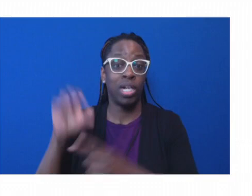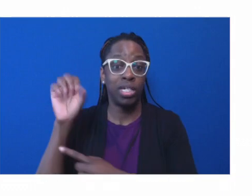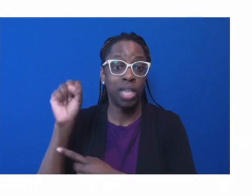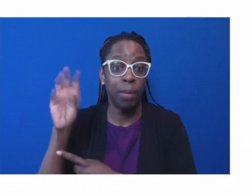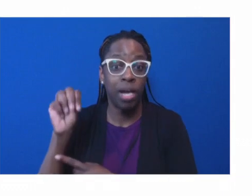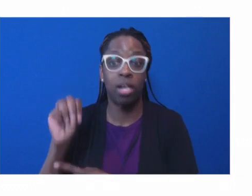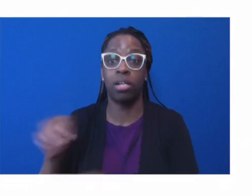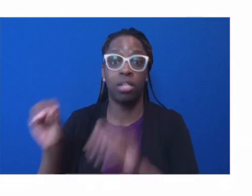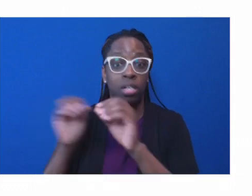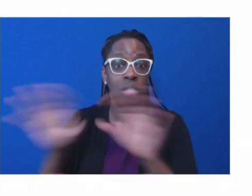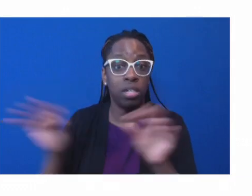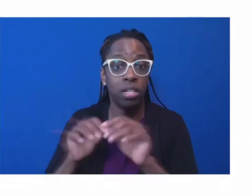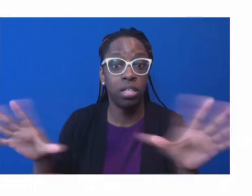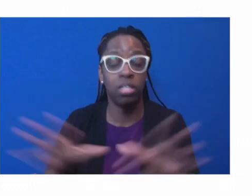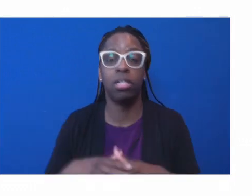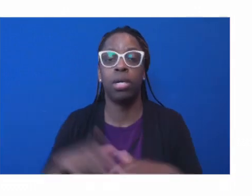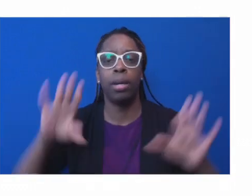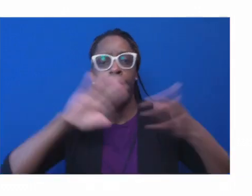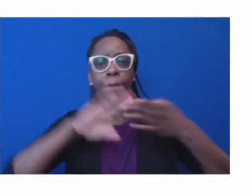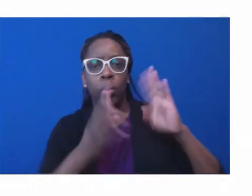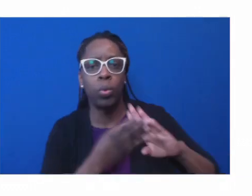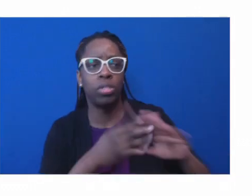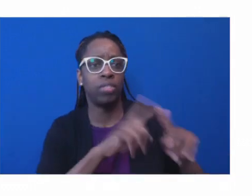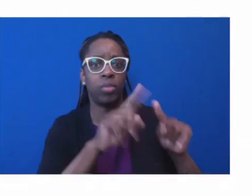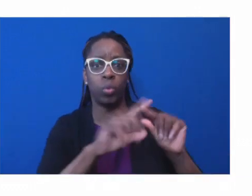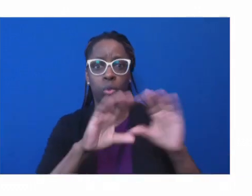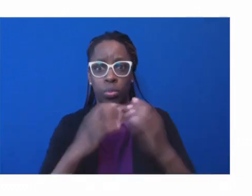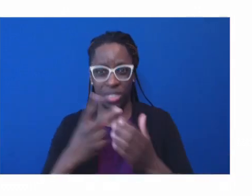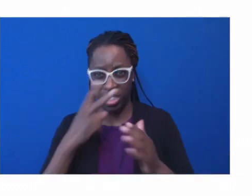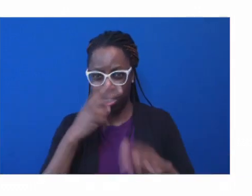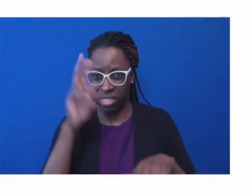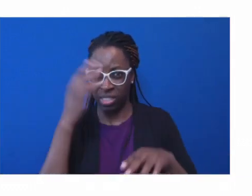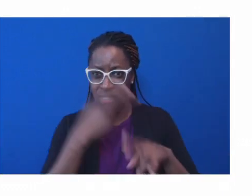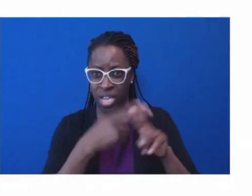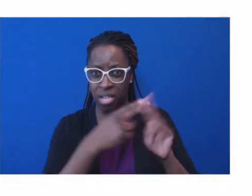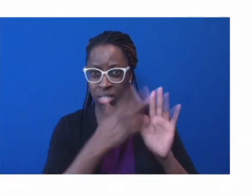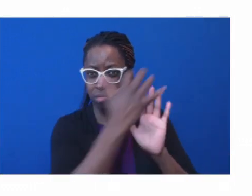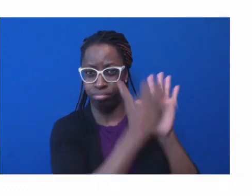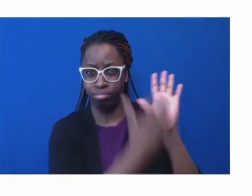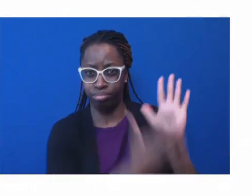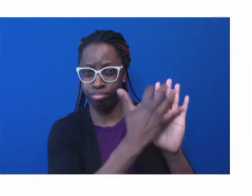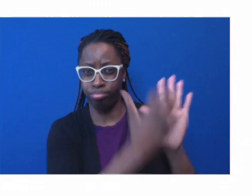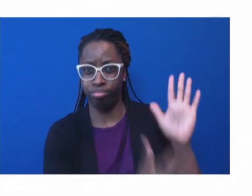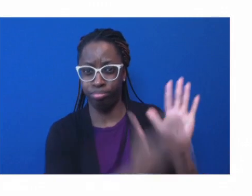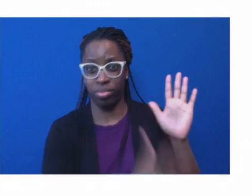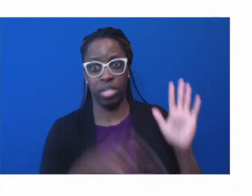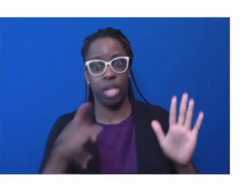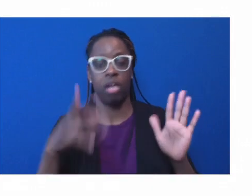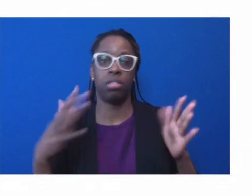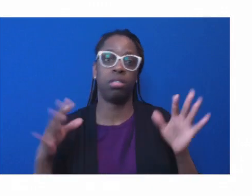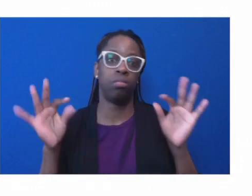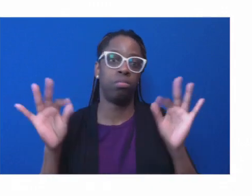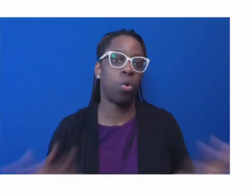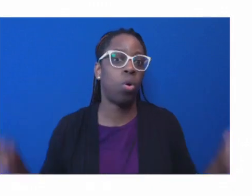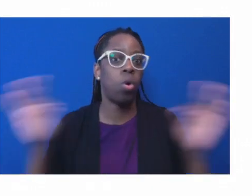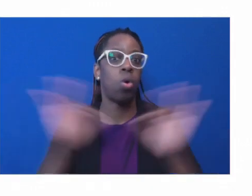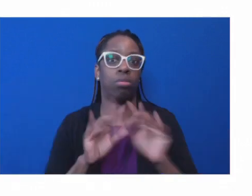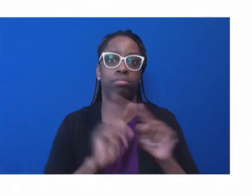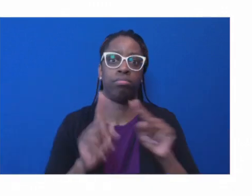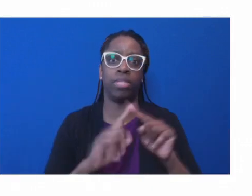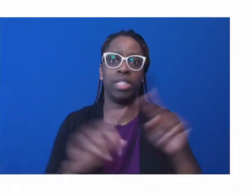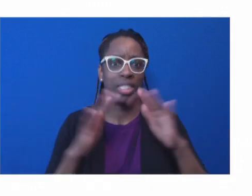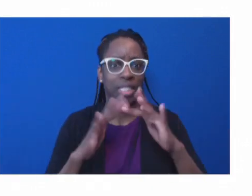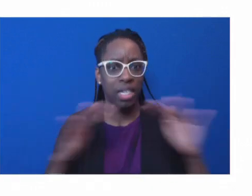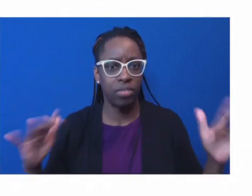this list here is significant and the, and the diversity and broadness of those groups is significant and why it's so important that